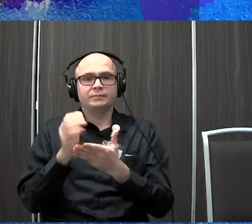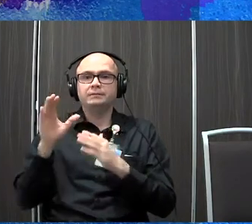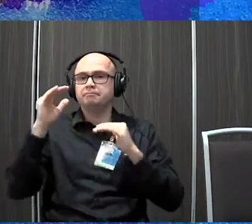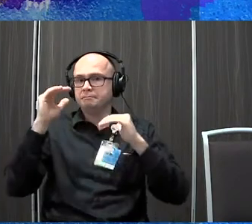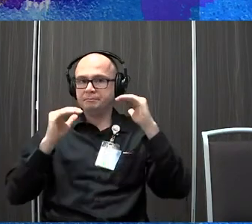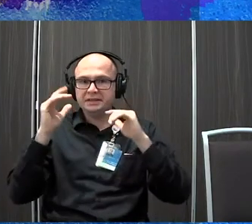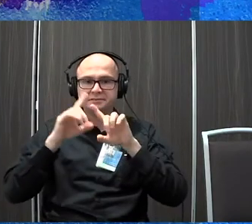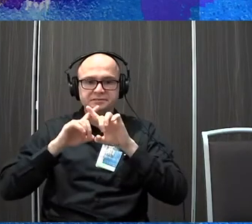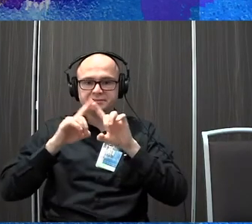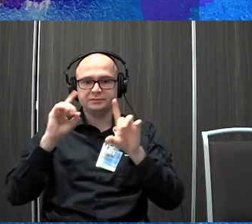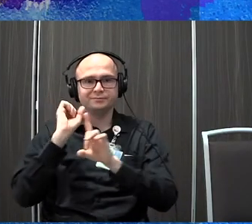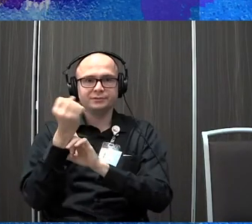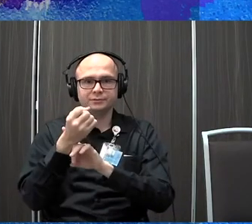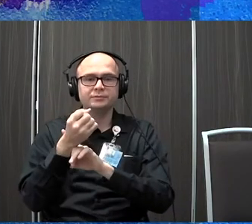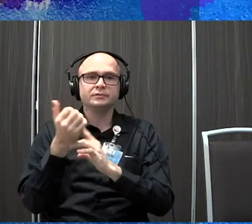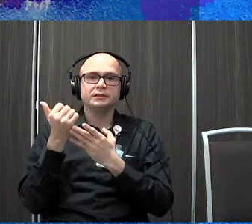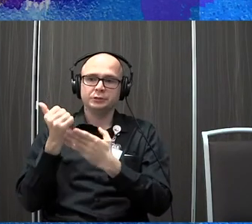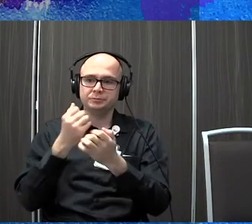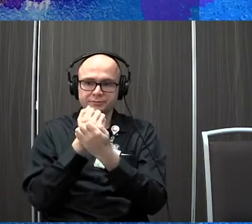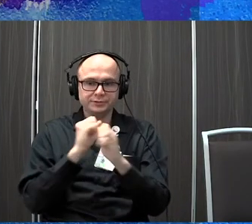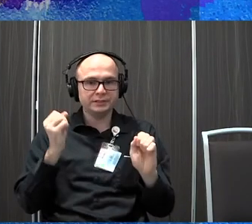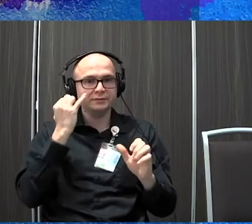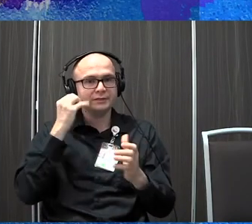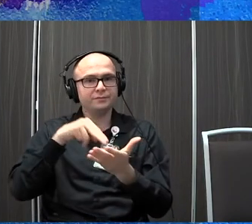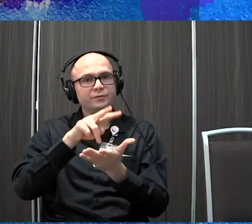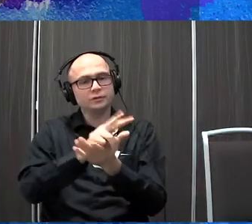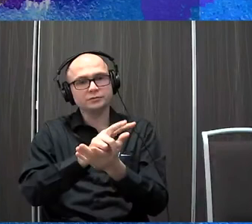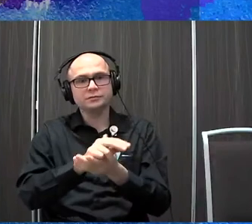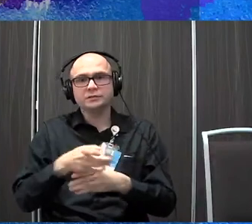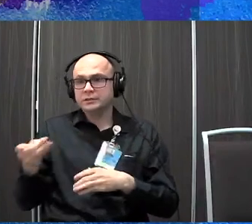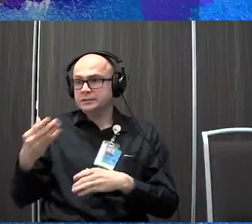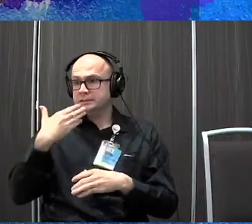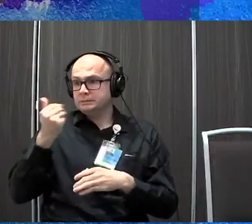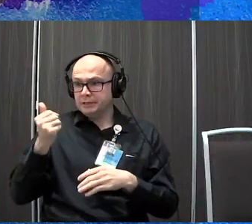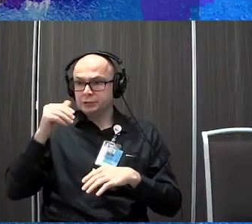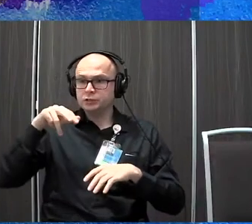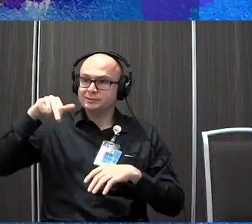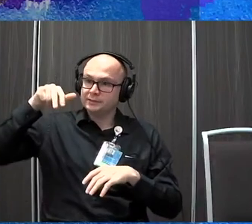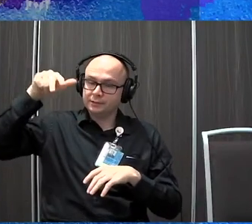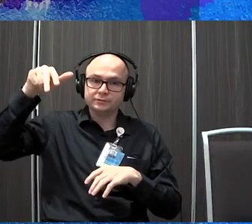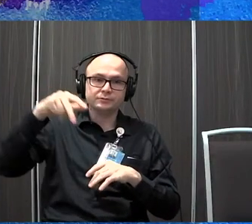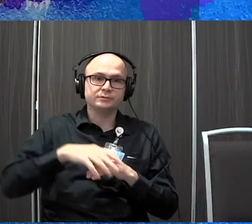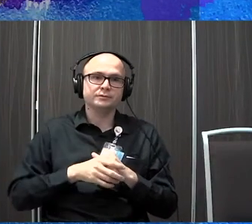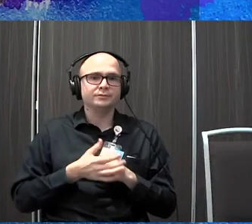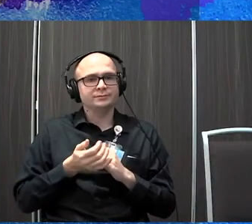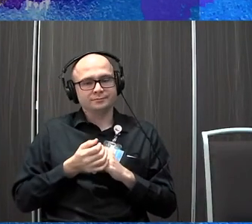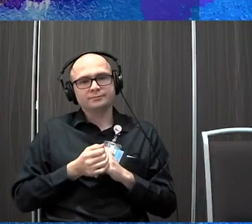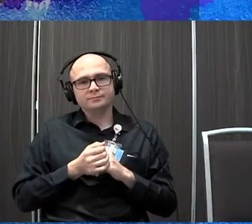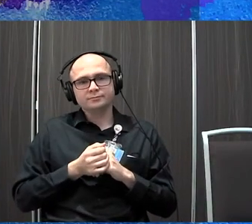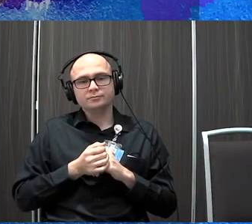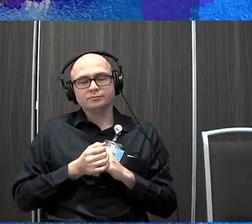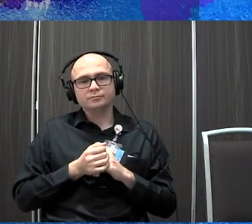balance in different situations, help him to be safe. he falls, um, he's doing better on stairs. We still have, um,